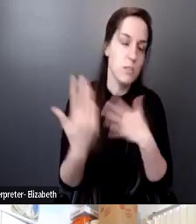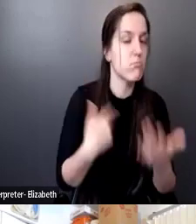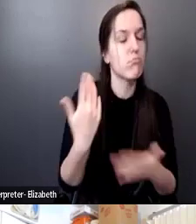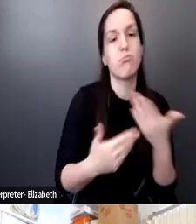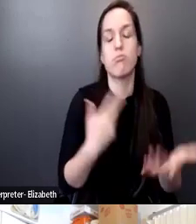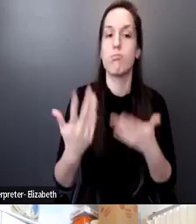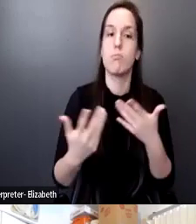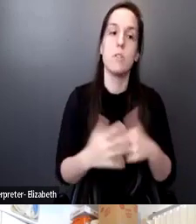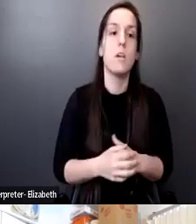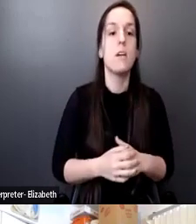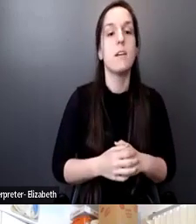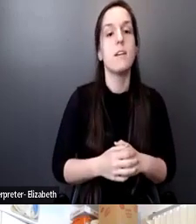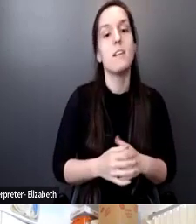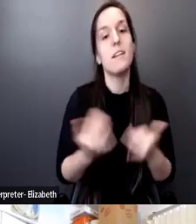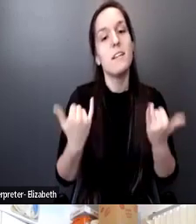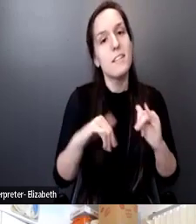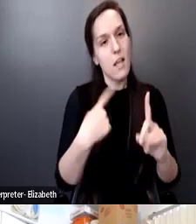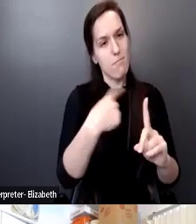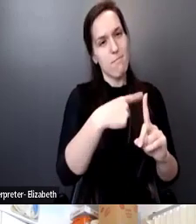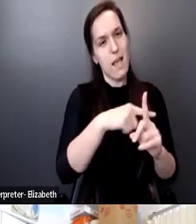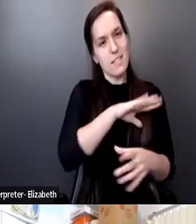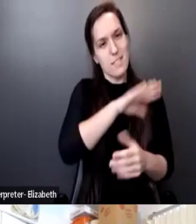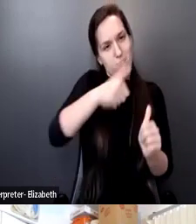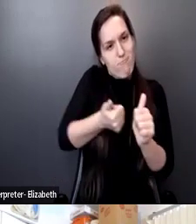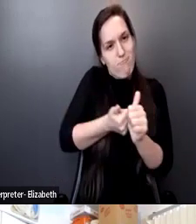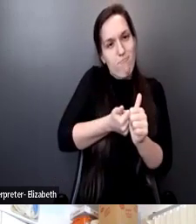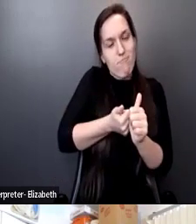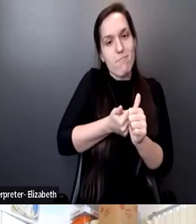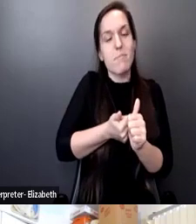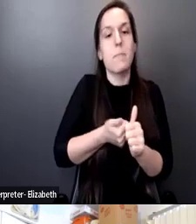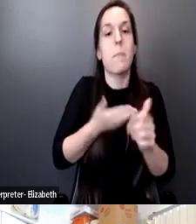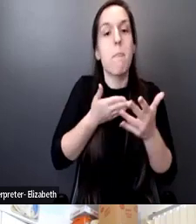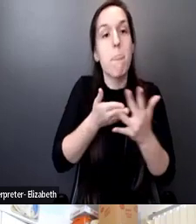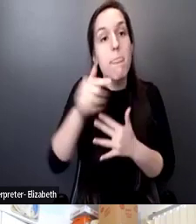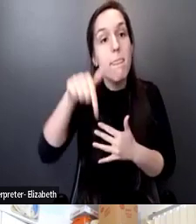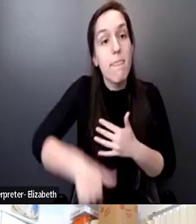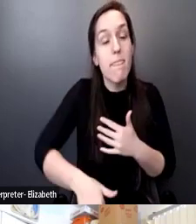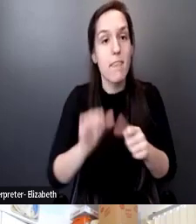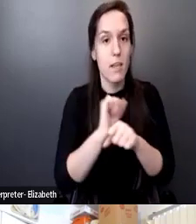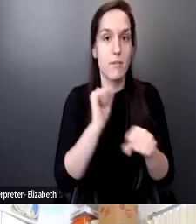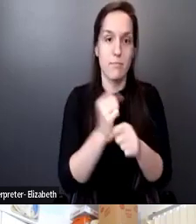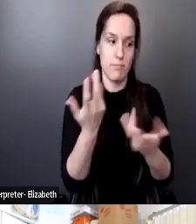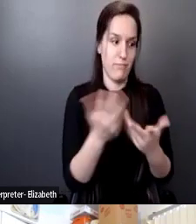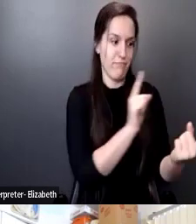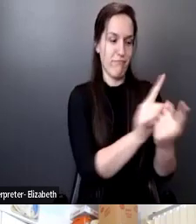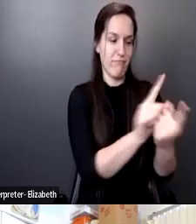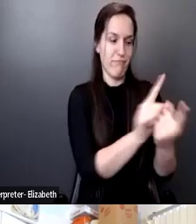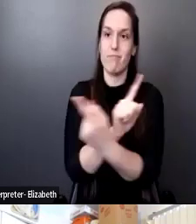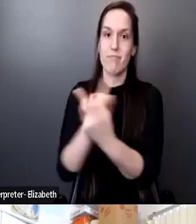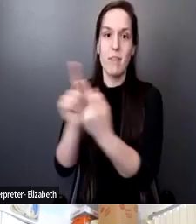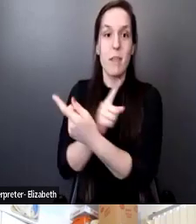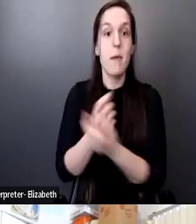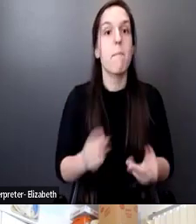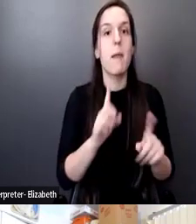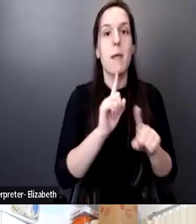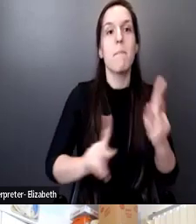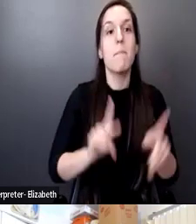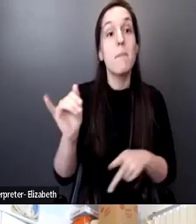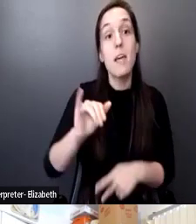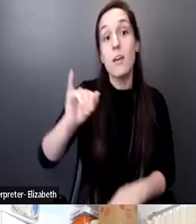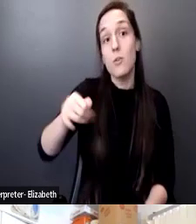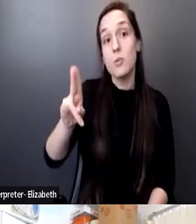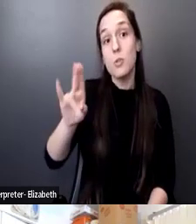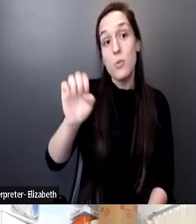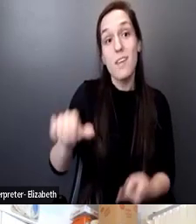a silver lining in that through this work, I've gotten to meet some amazing people like Julie, other members at